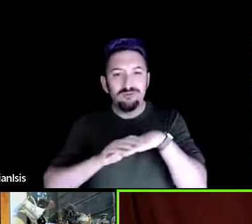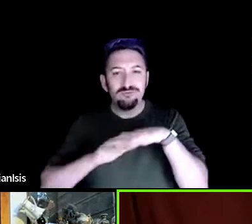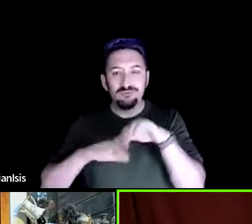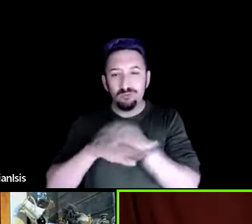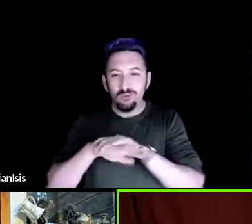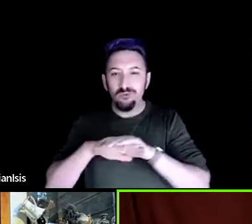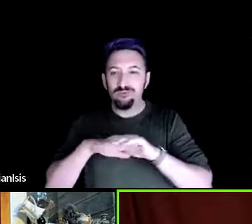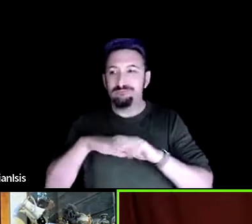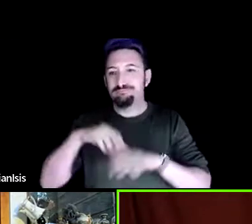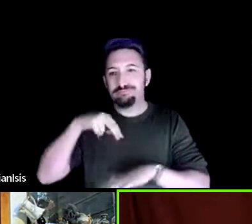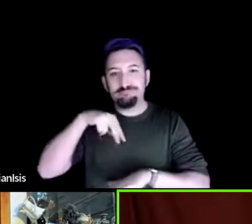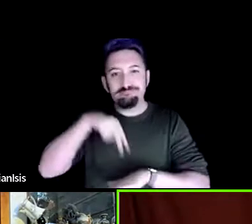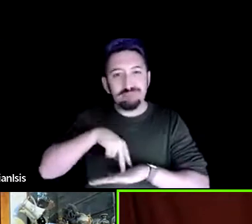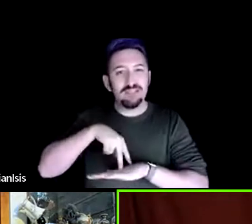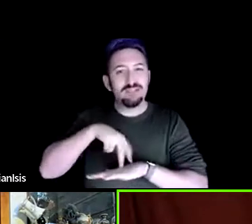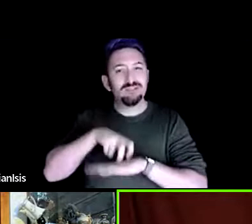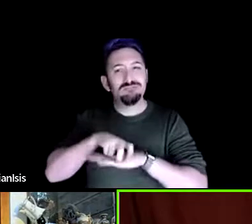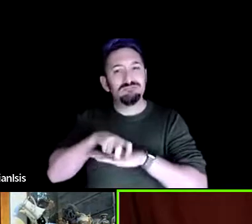just like...